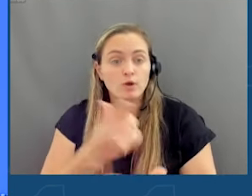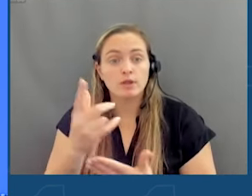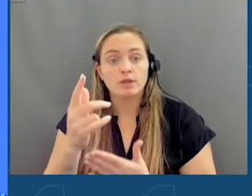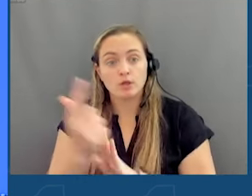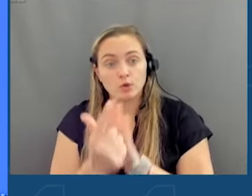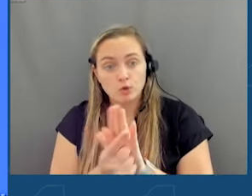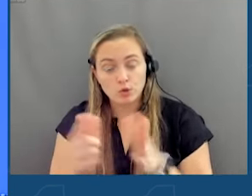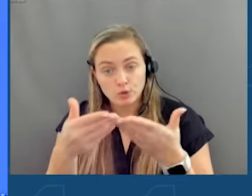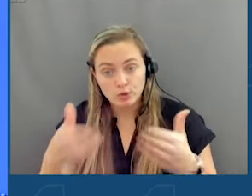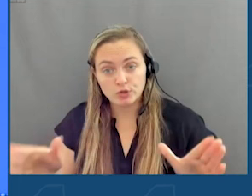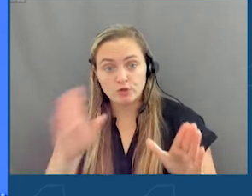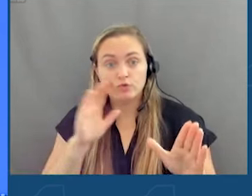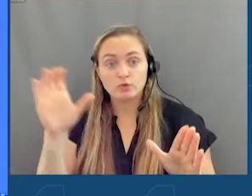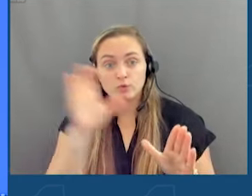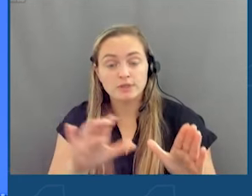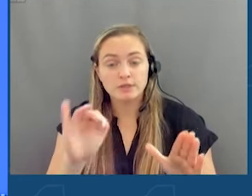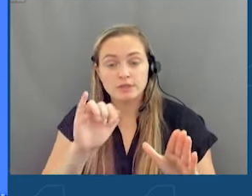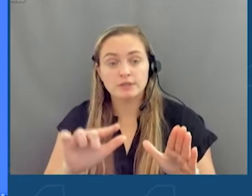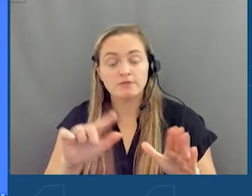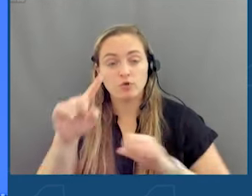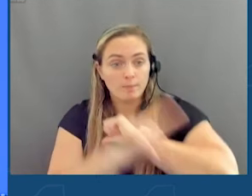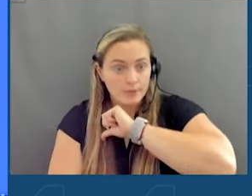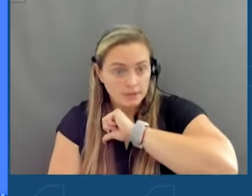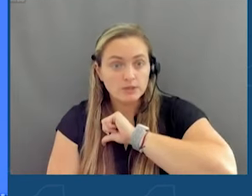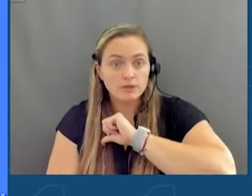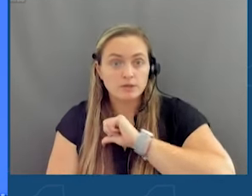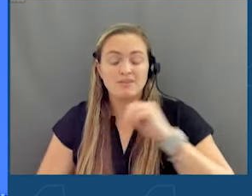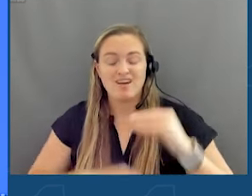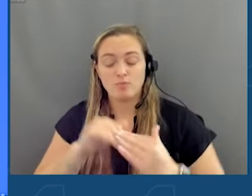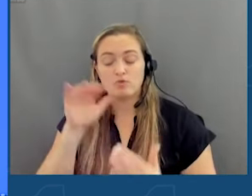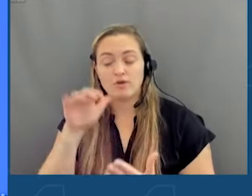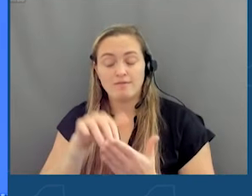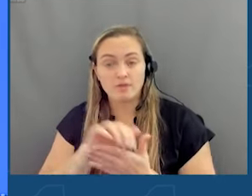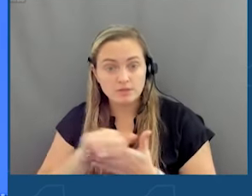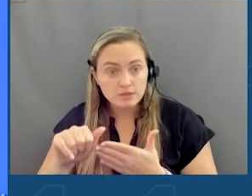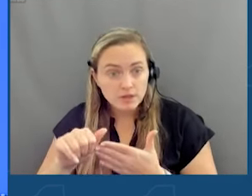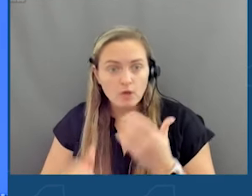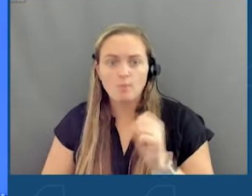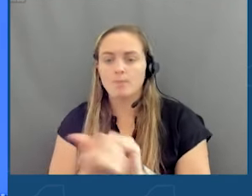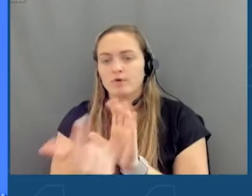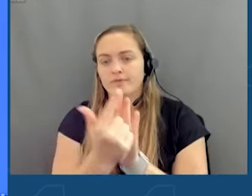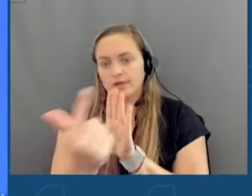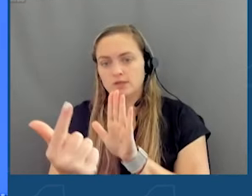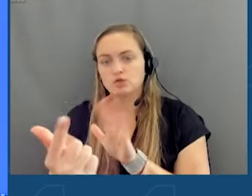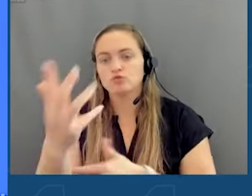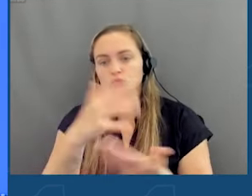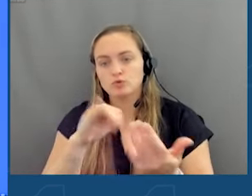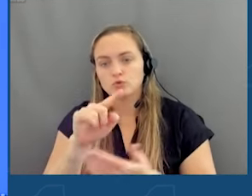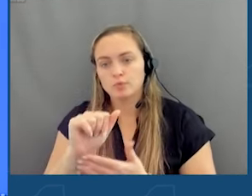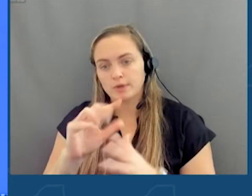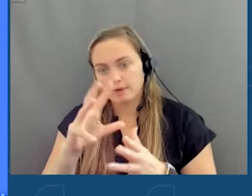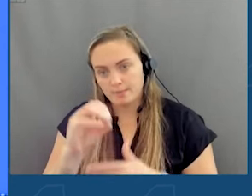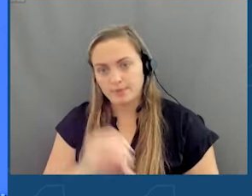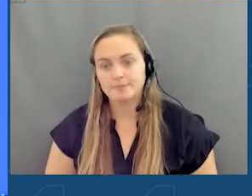to seek civil penalties up to $5,000 per violation from social media companies.